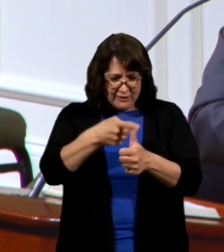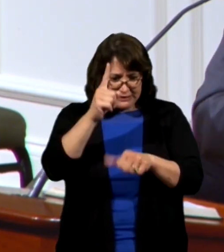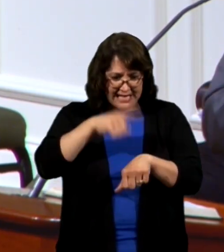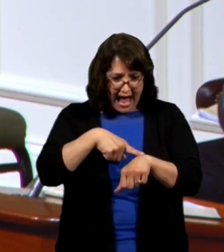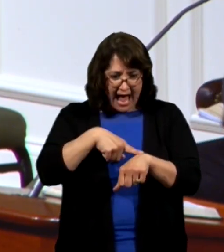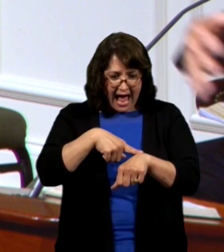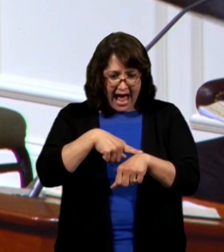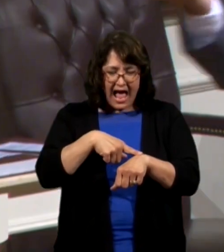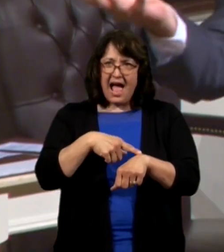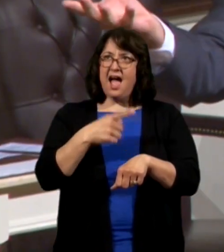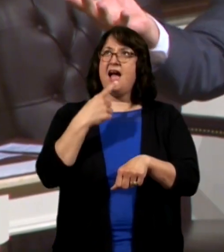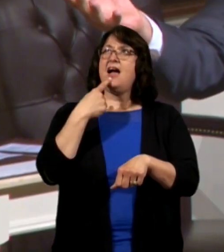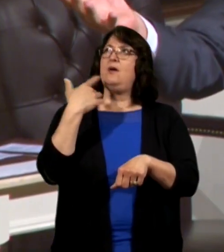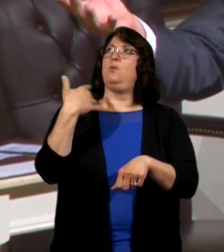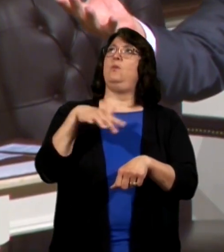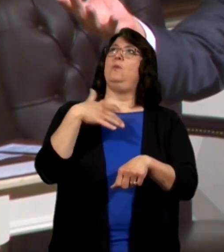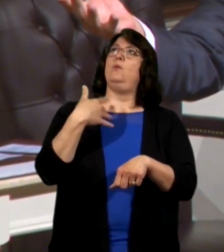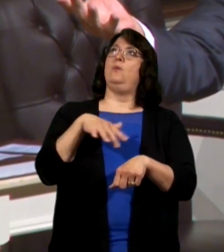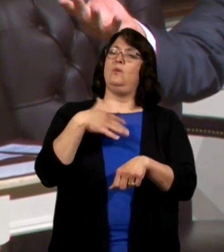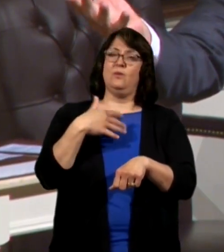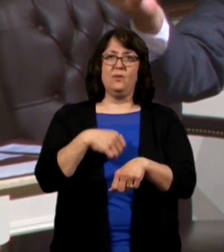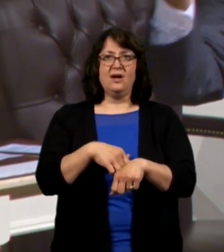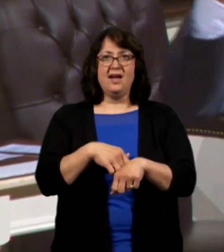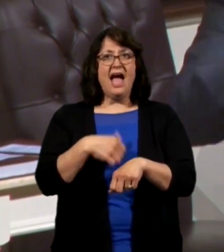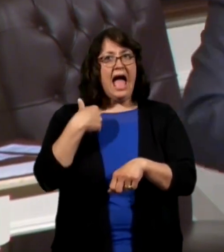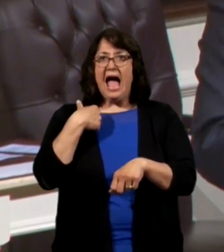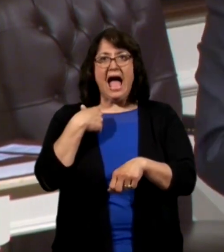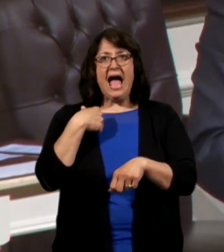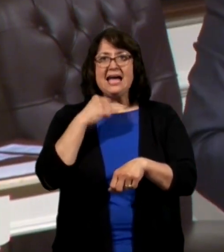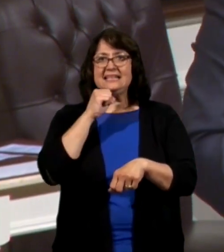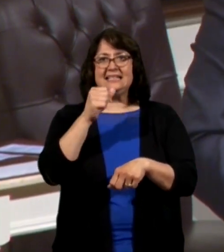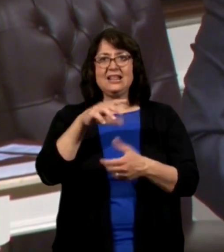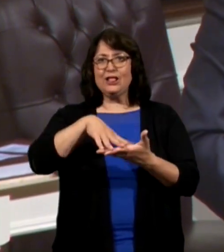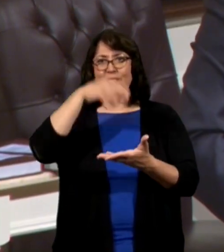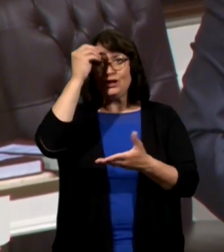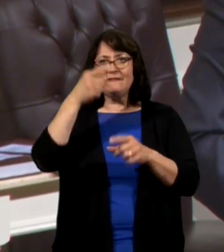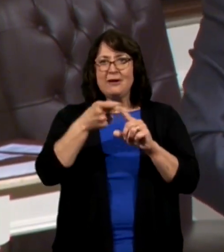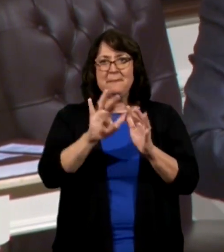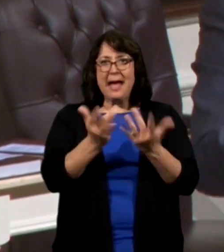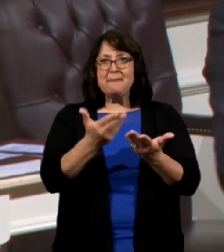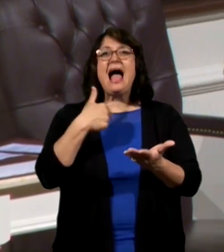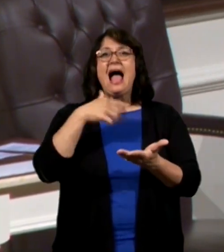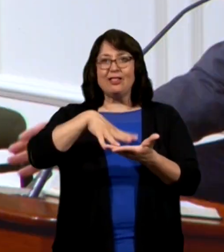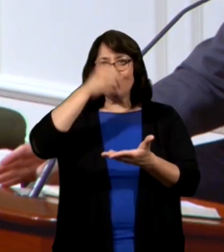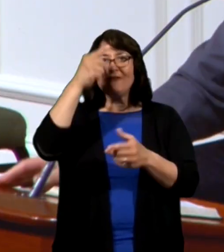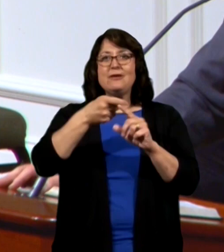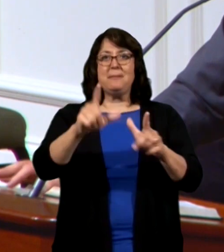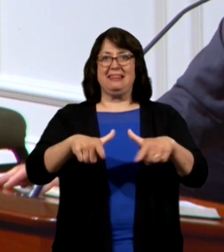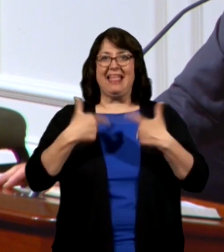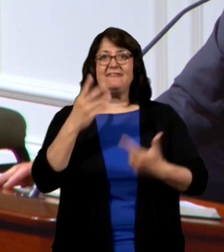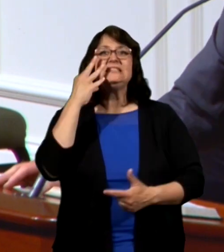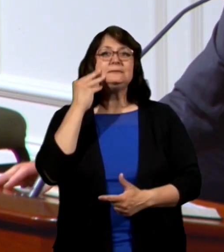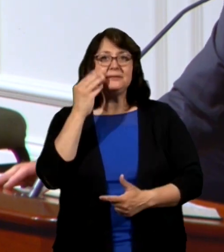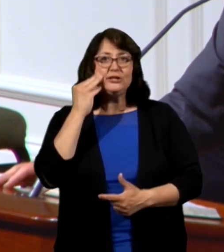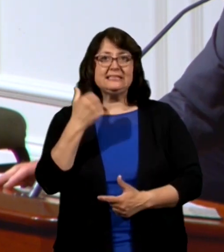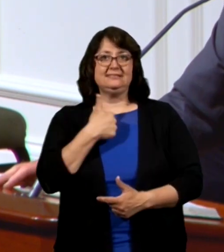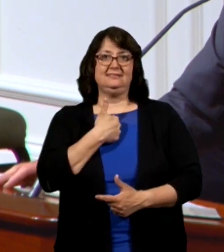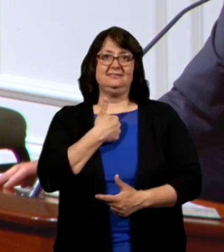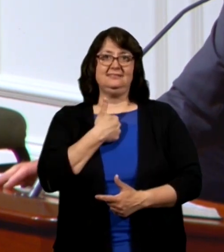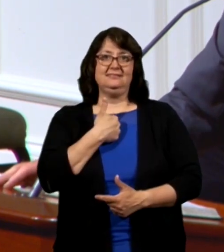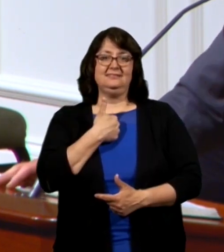was like, are you kidding me? I didn't learn this from the Bible. I learned it from life experience.